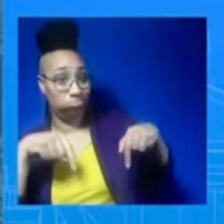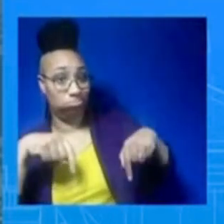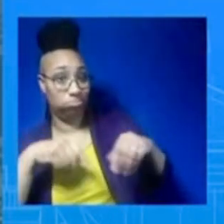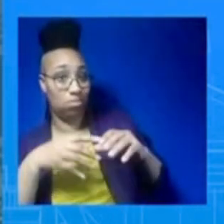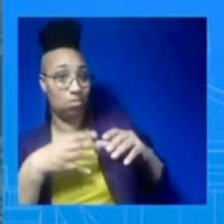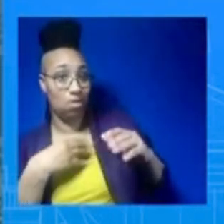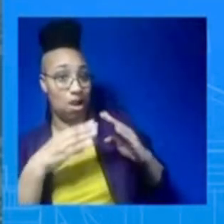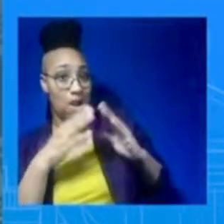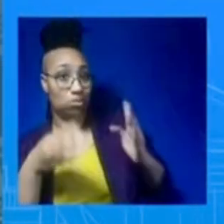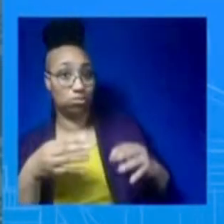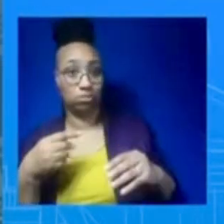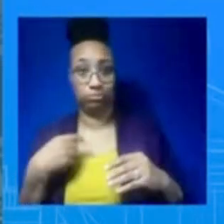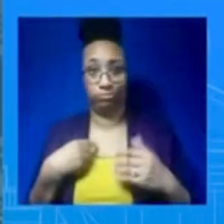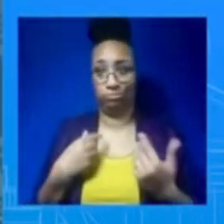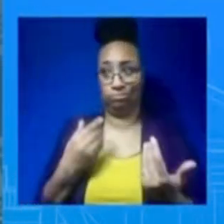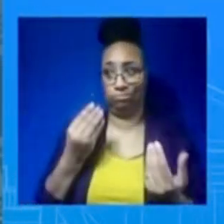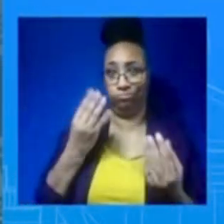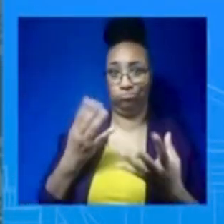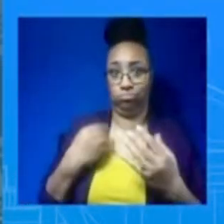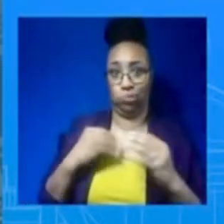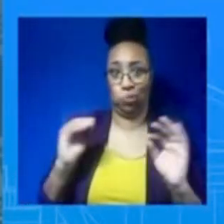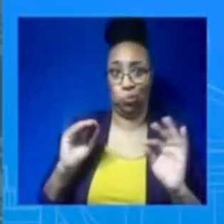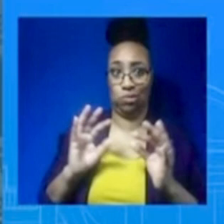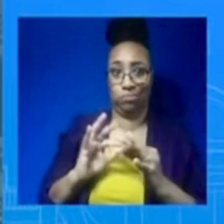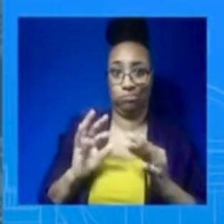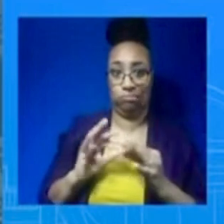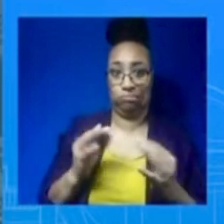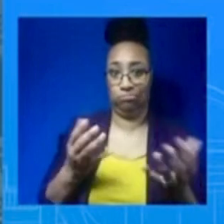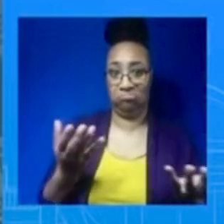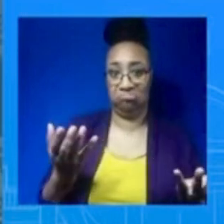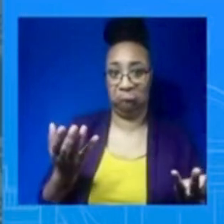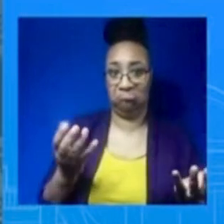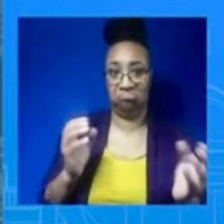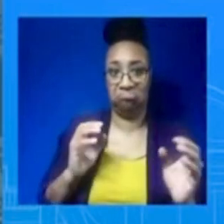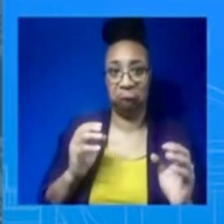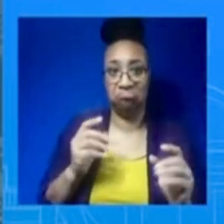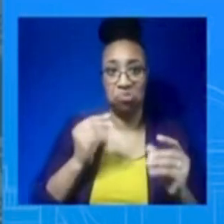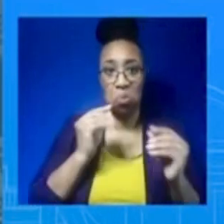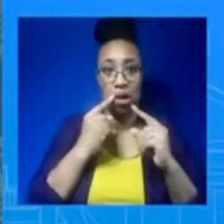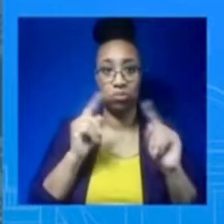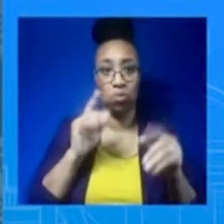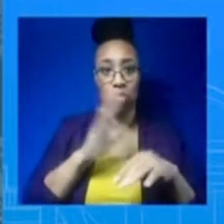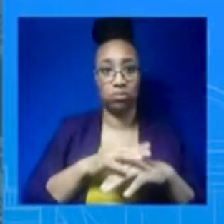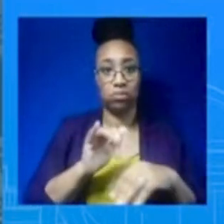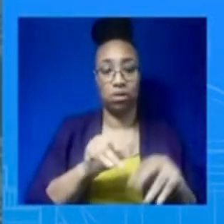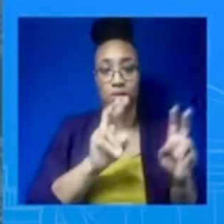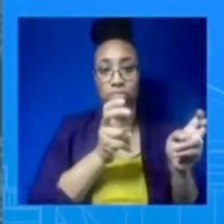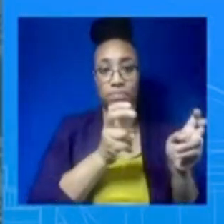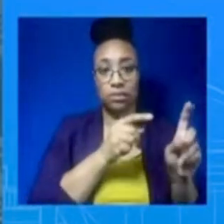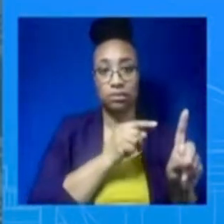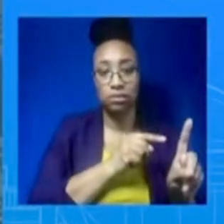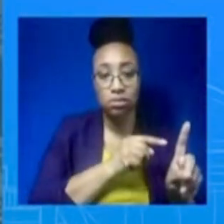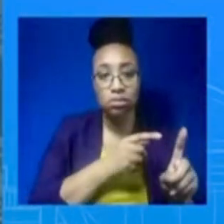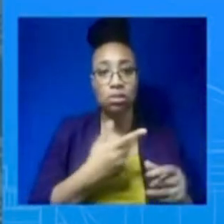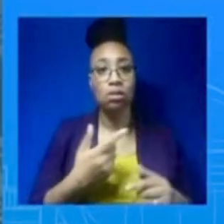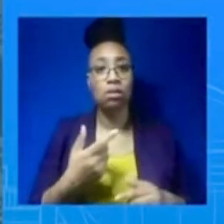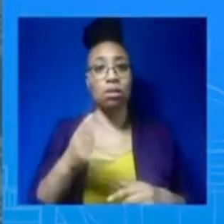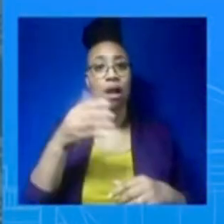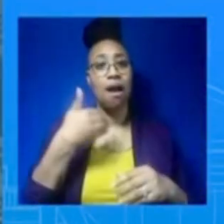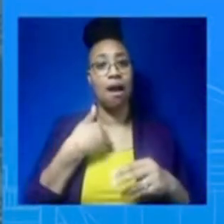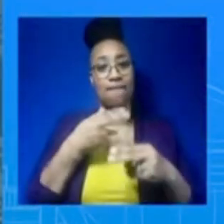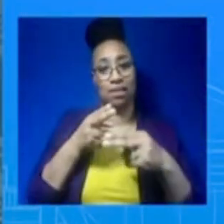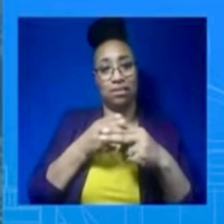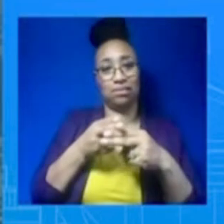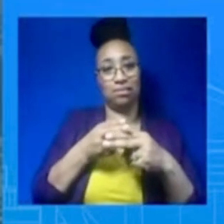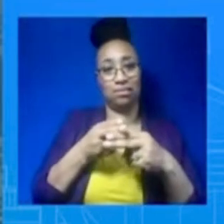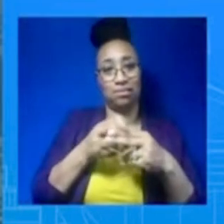you that under the Department of Labor statute, Julie Su will serve as an acting secretary, which is common. But as far as personnel announcement,